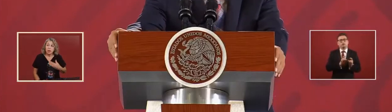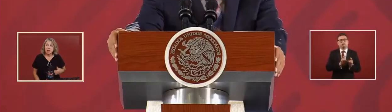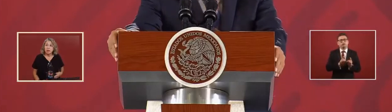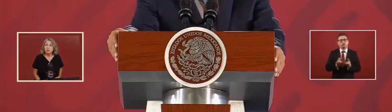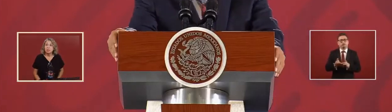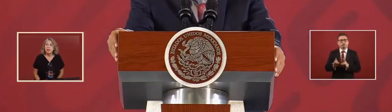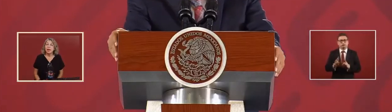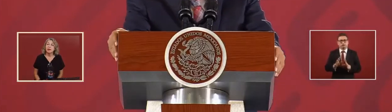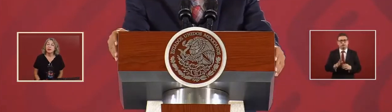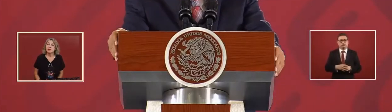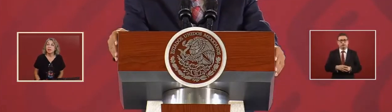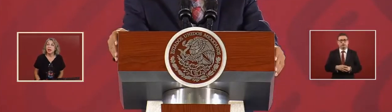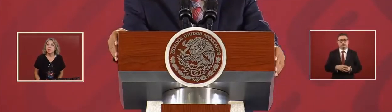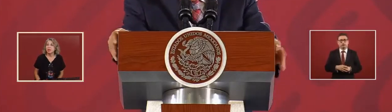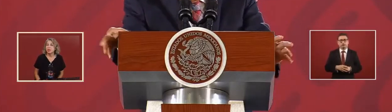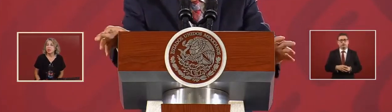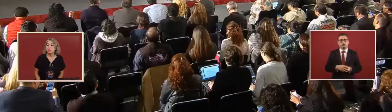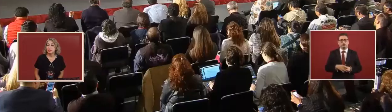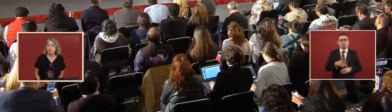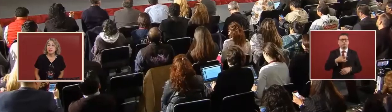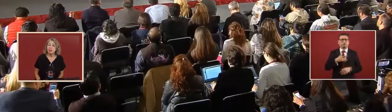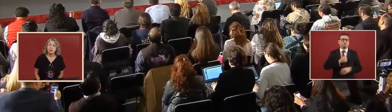that was lamentable.